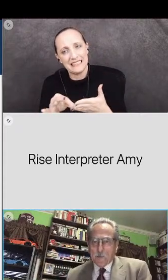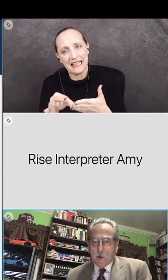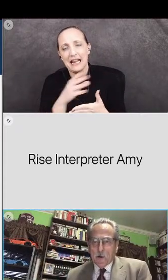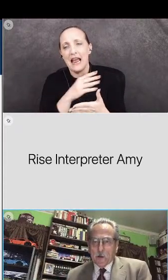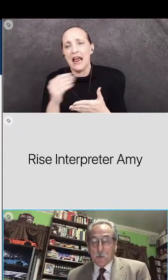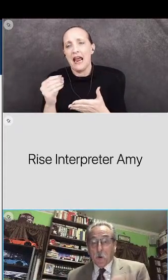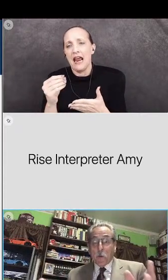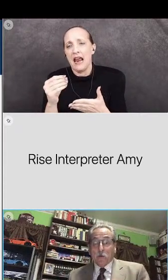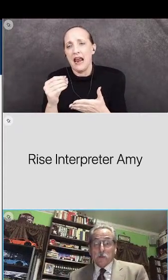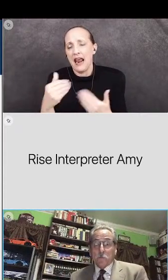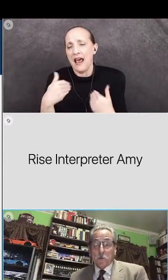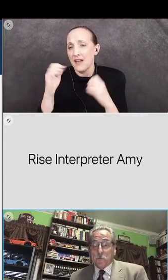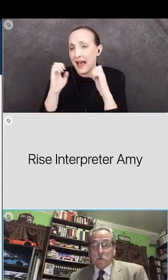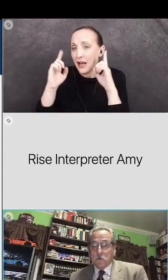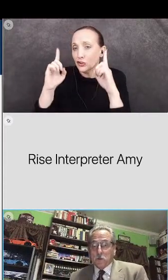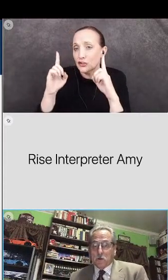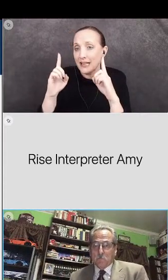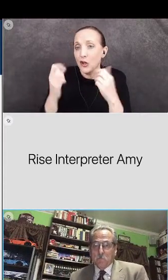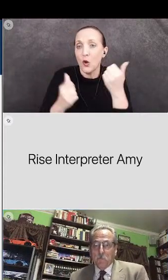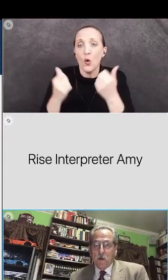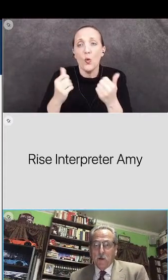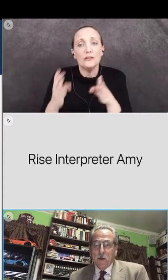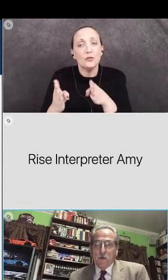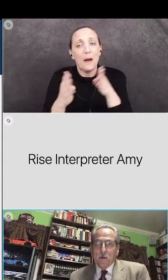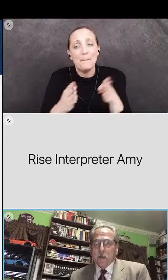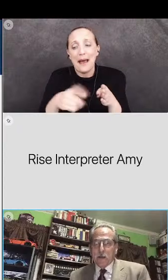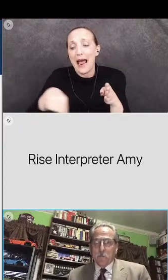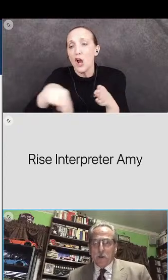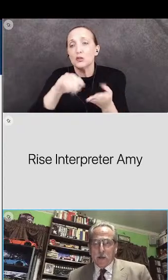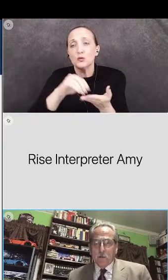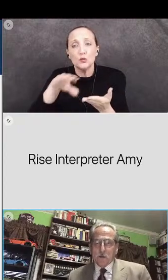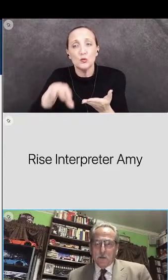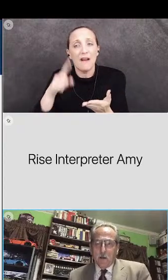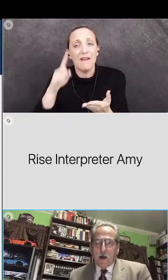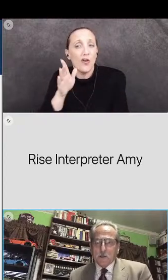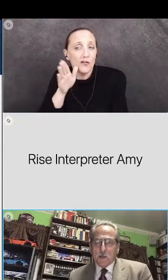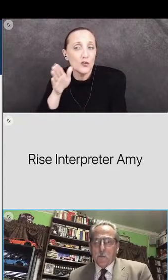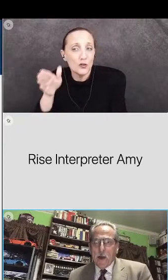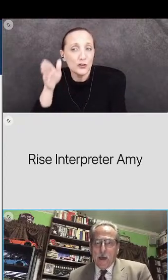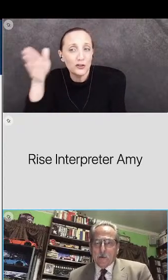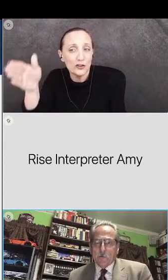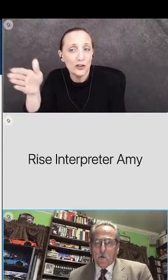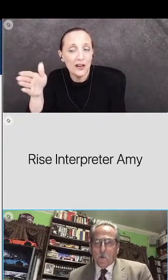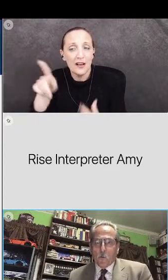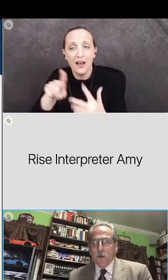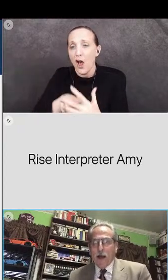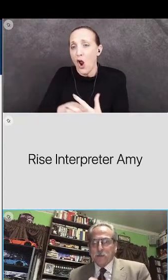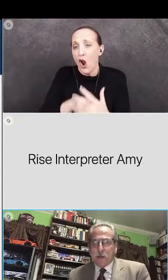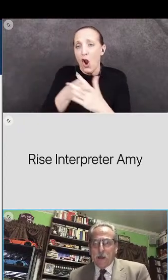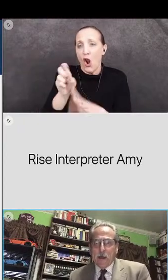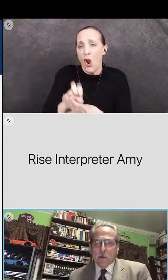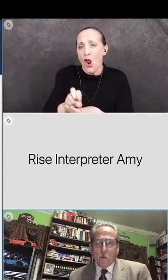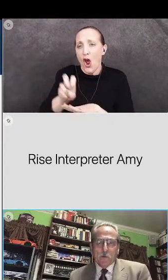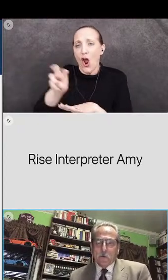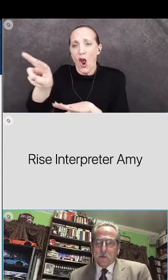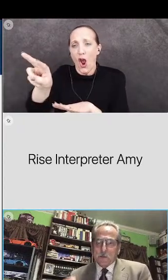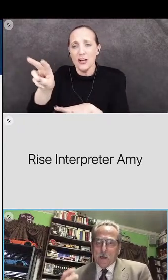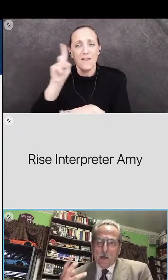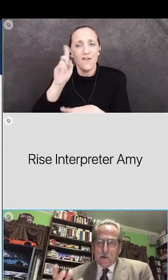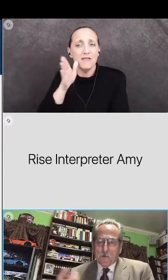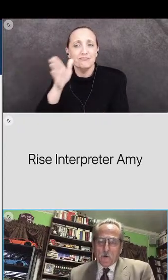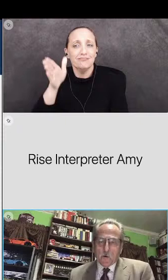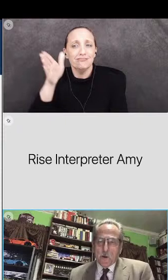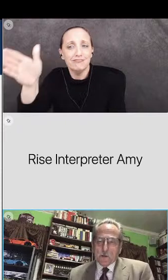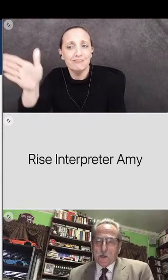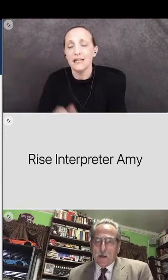education experience that prepares them for the future that becomes a launching pad for what lies ahead whether